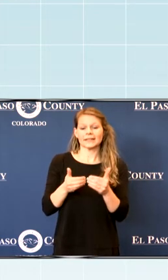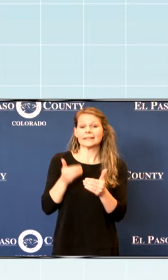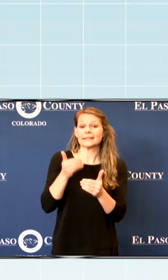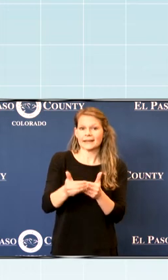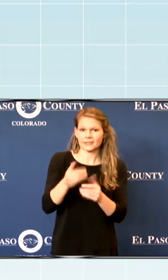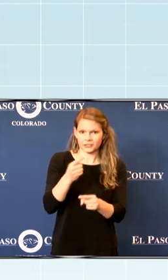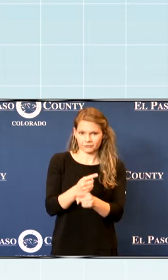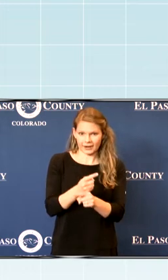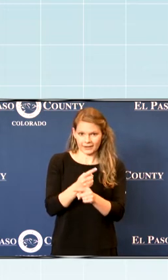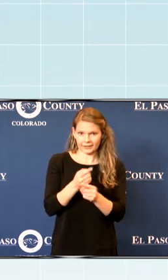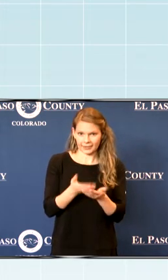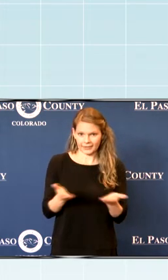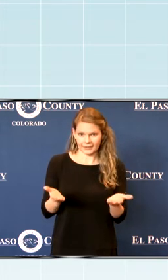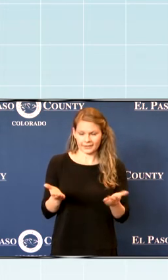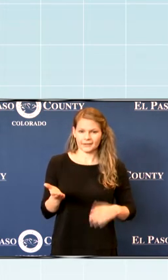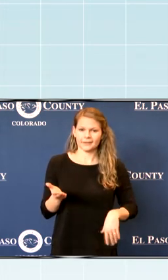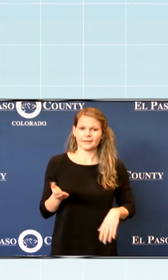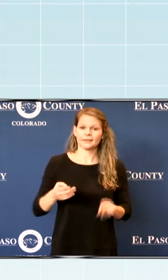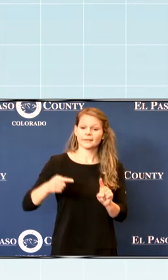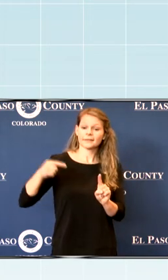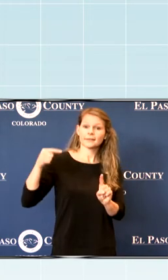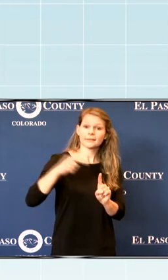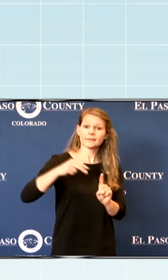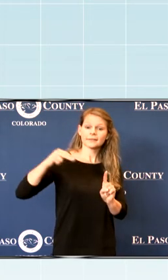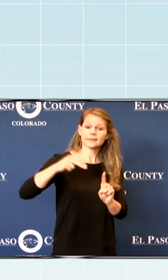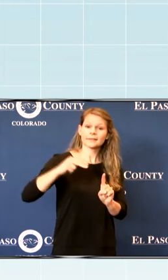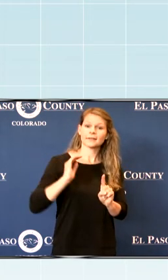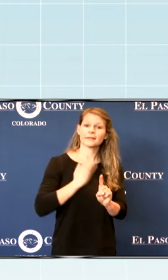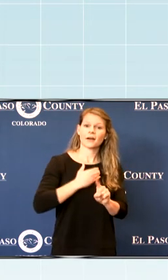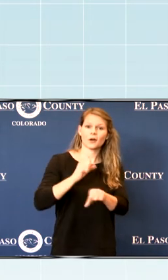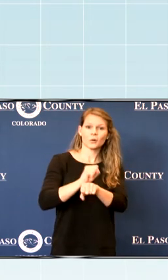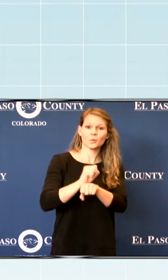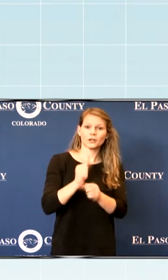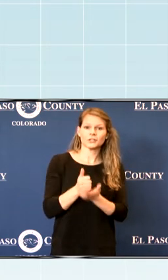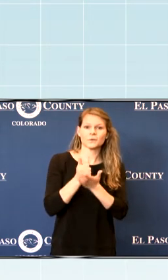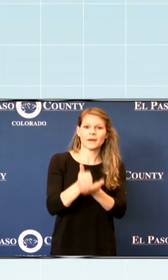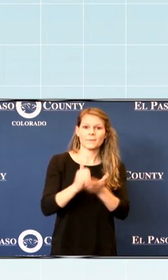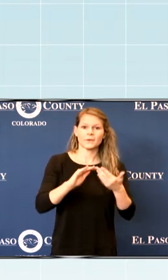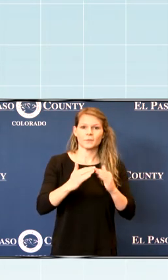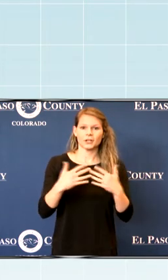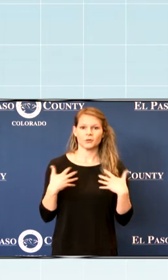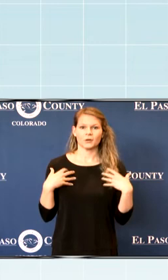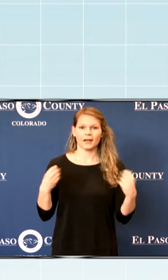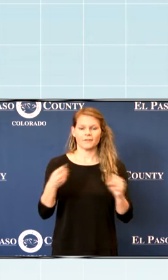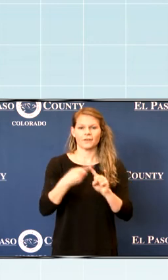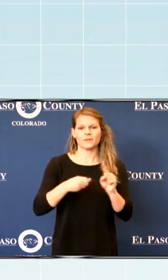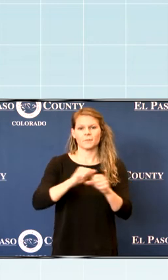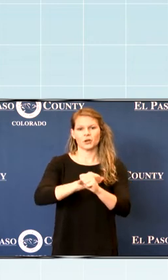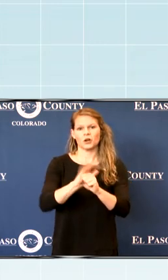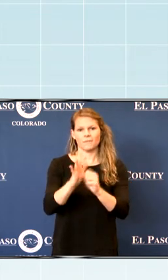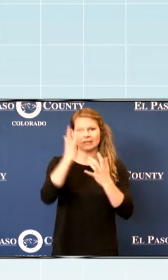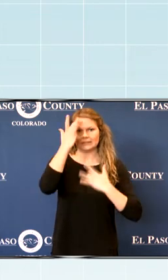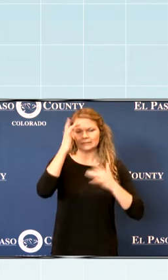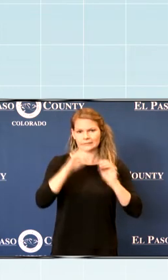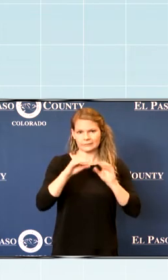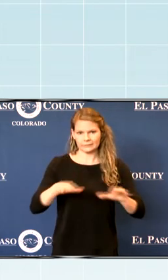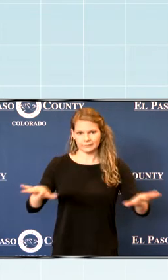And nothing highlights that more than the work we've done to help the community recover from the COVID-19 pandemic.